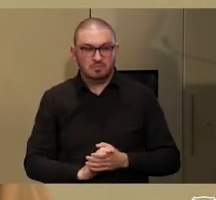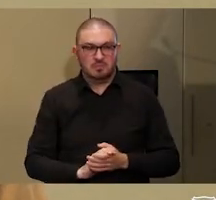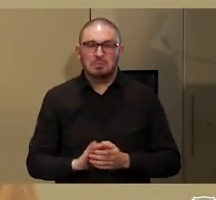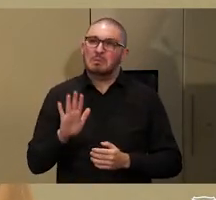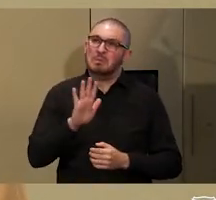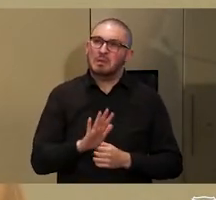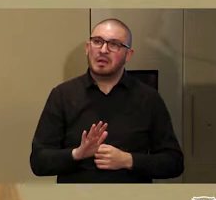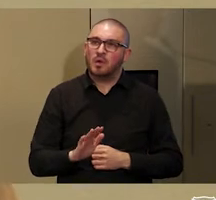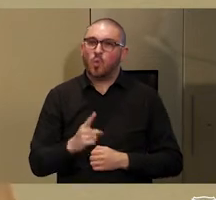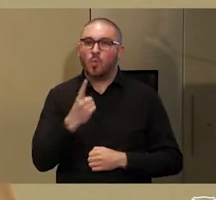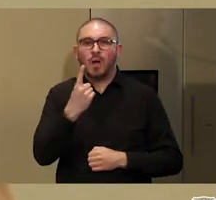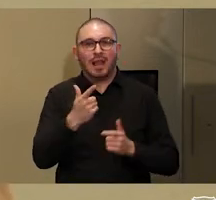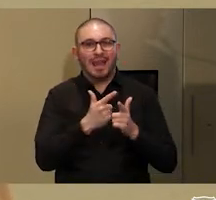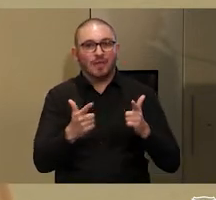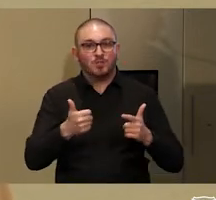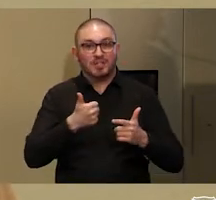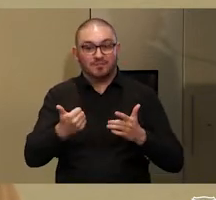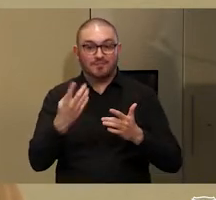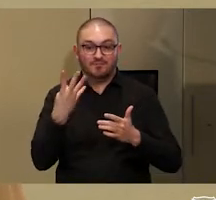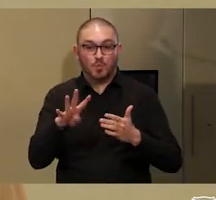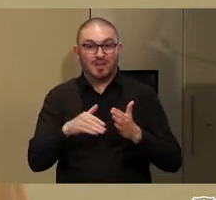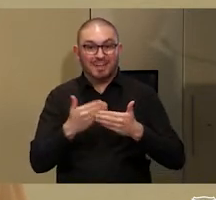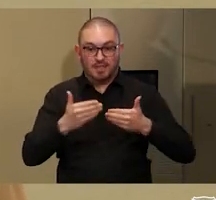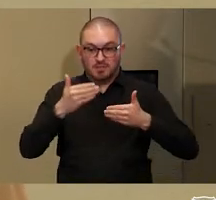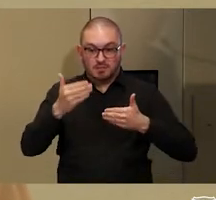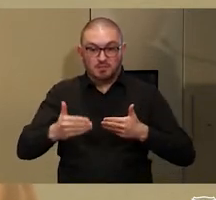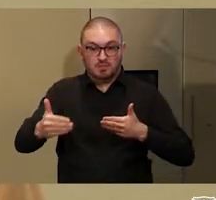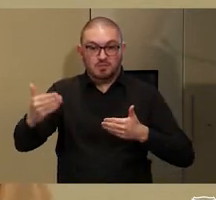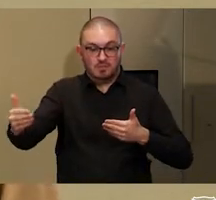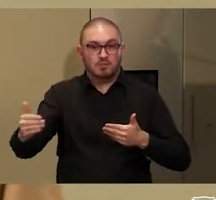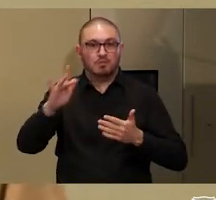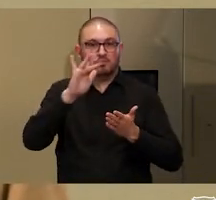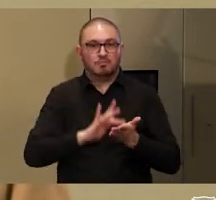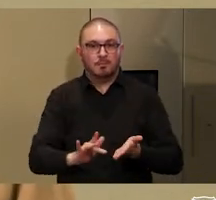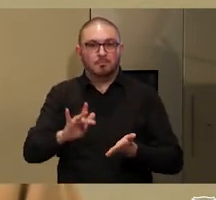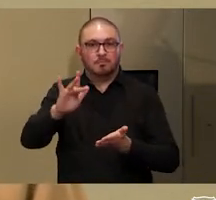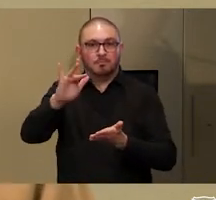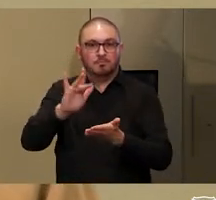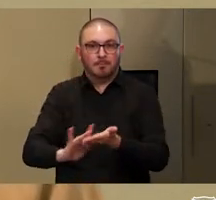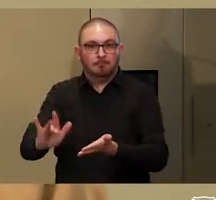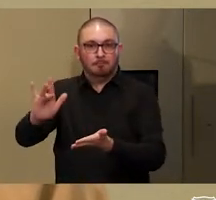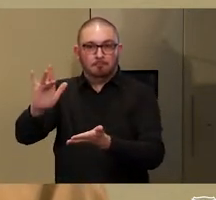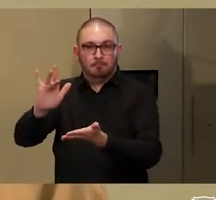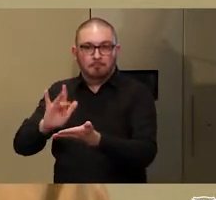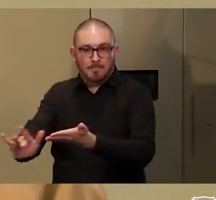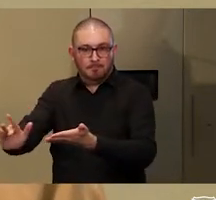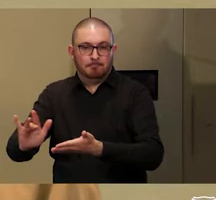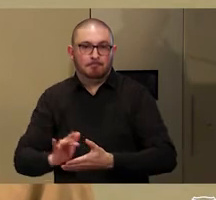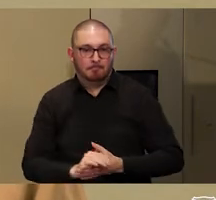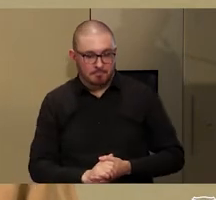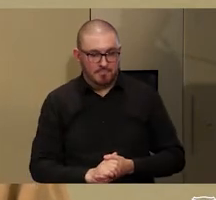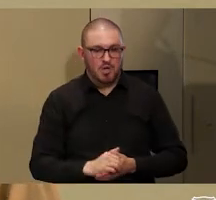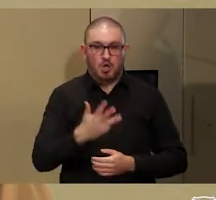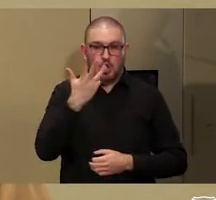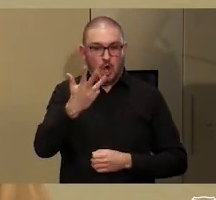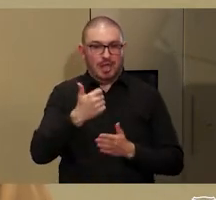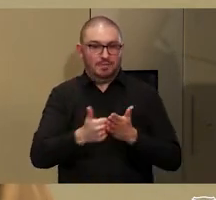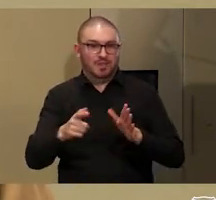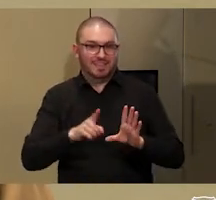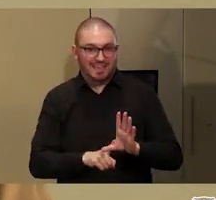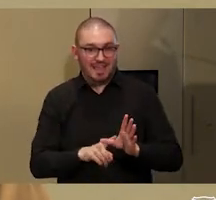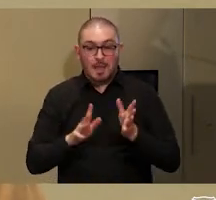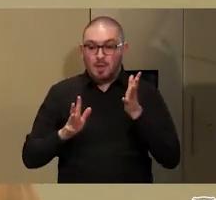one every 40 days cease to be spoken. And when that happens, precious local knowledge